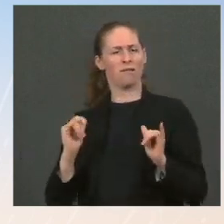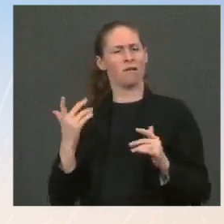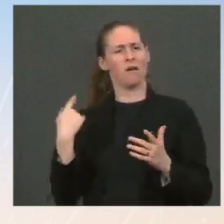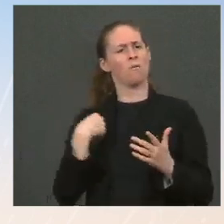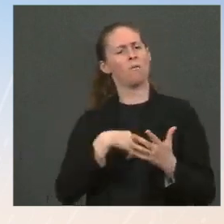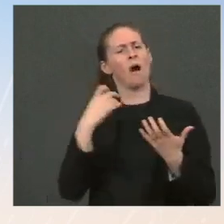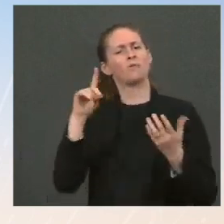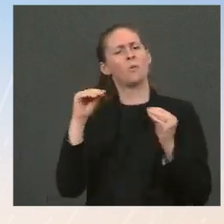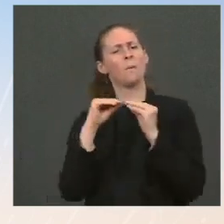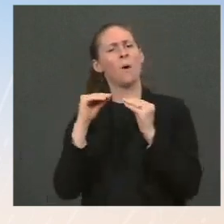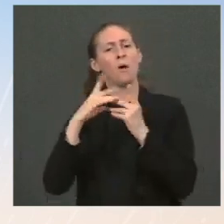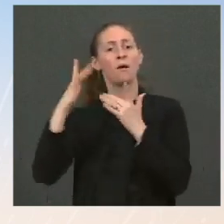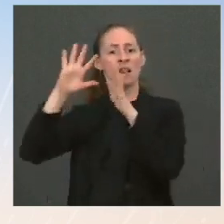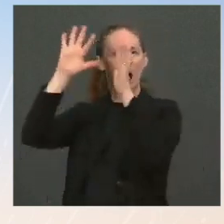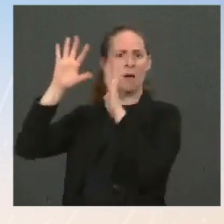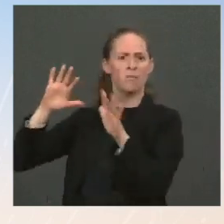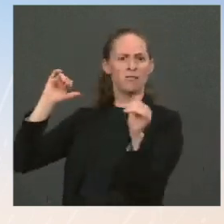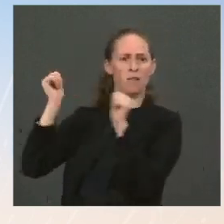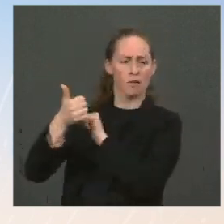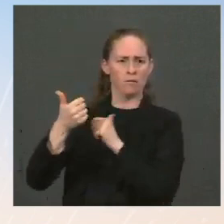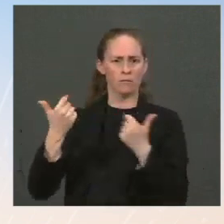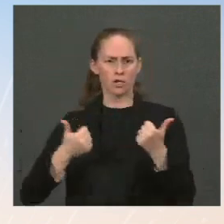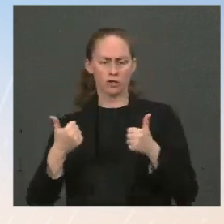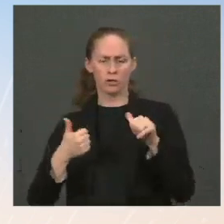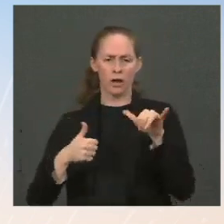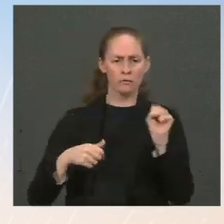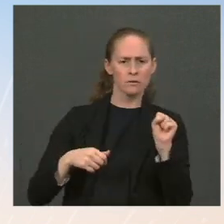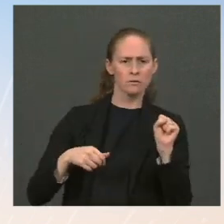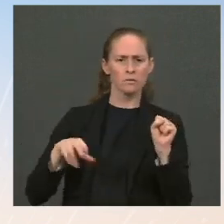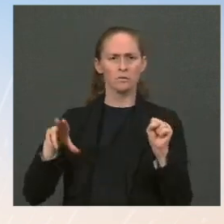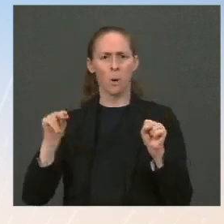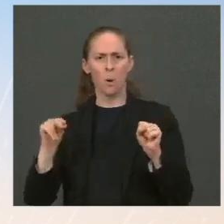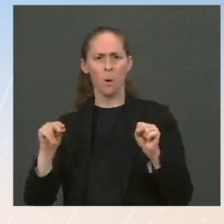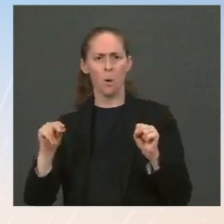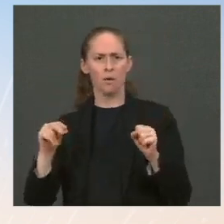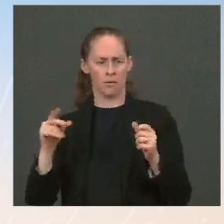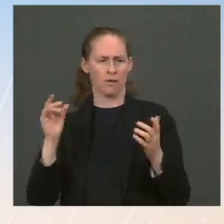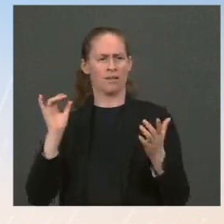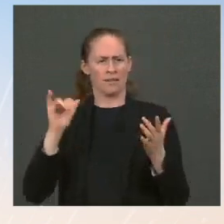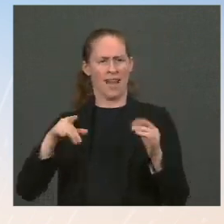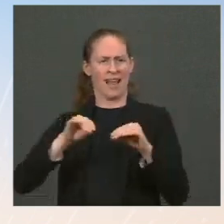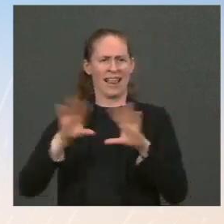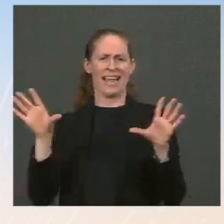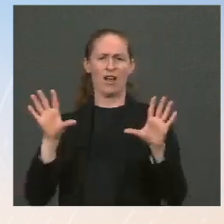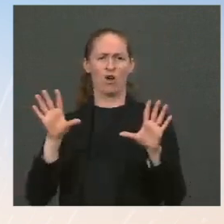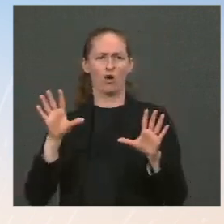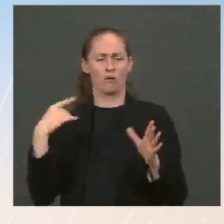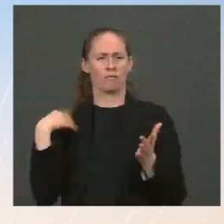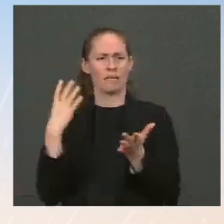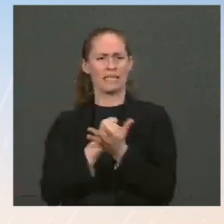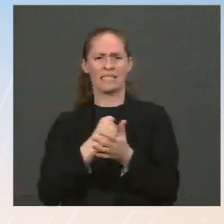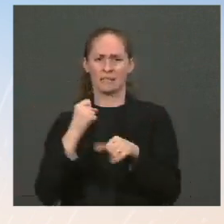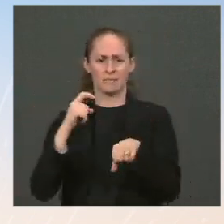climate crisis? Is it or is it not? And coming out of a pandemic is exactly a moment to do that. It was not a political